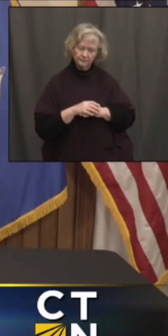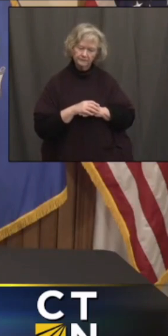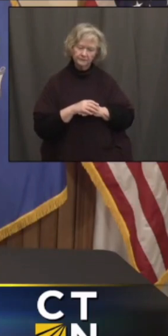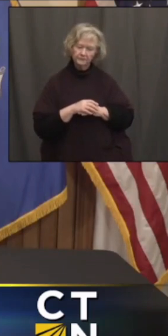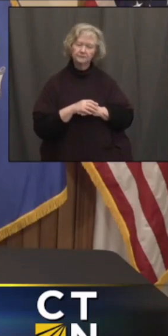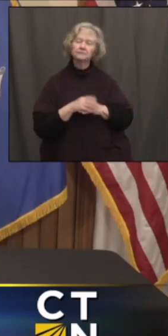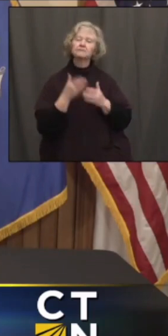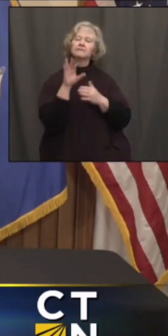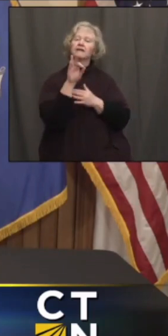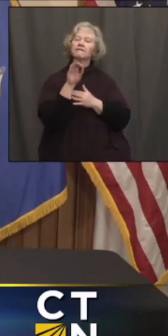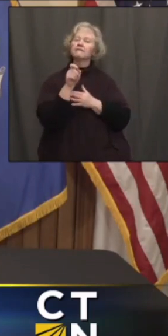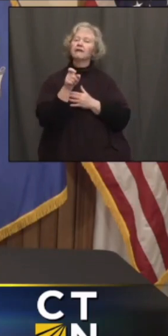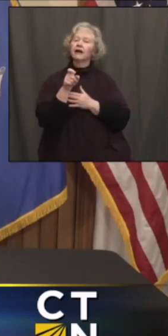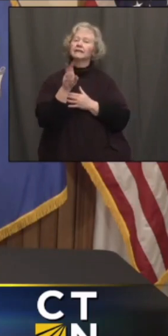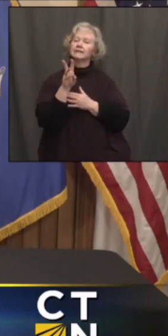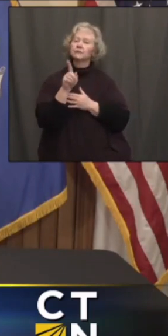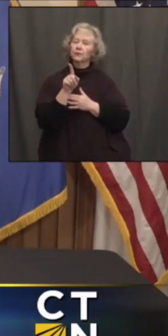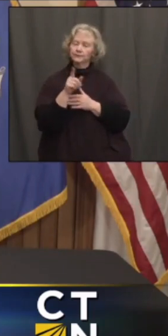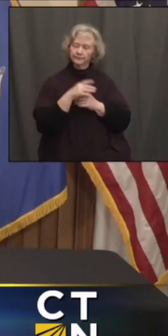Fox 61.